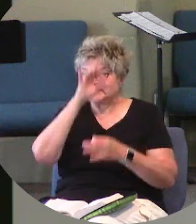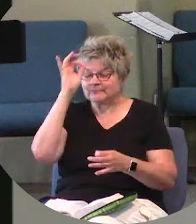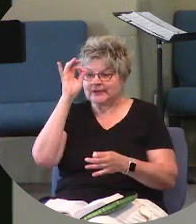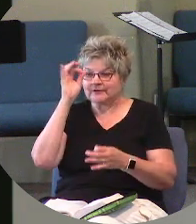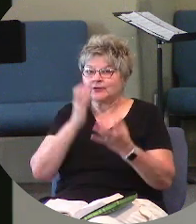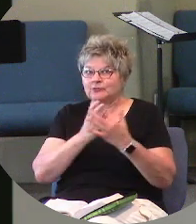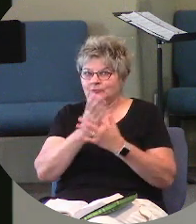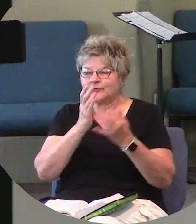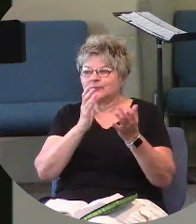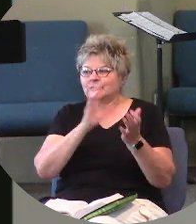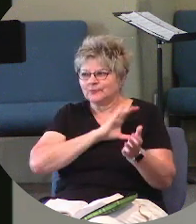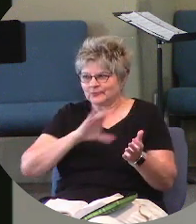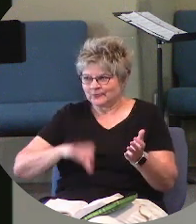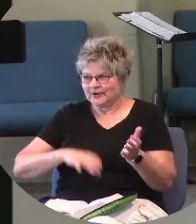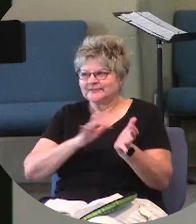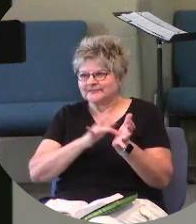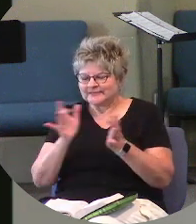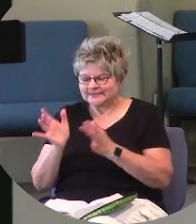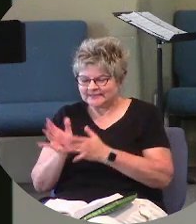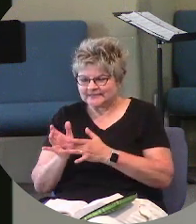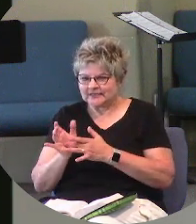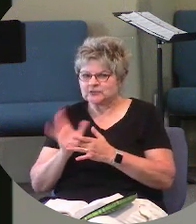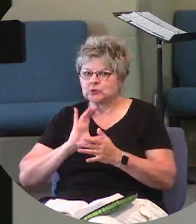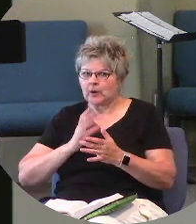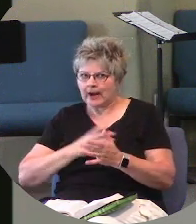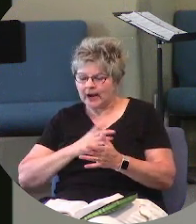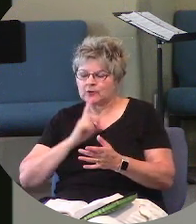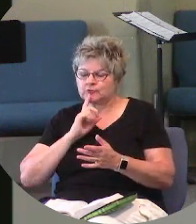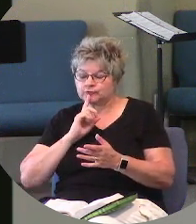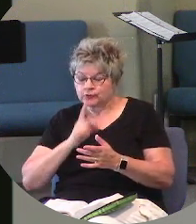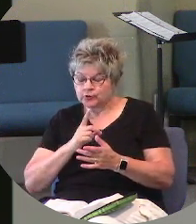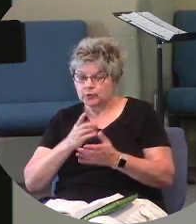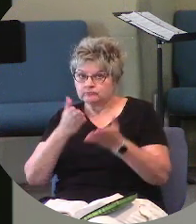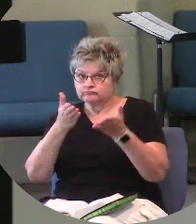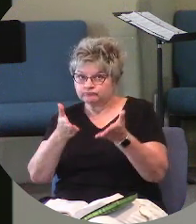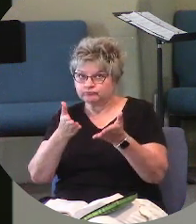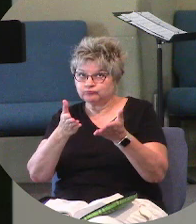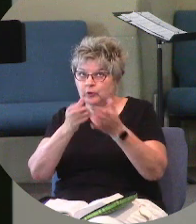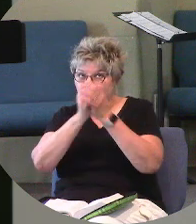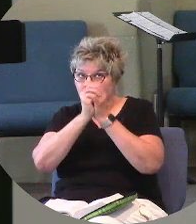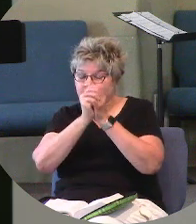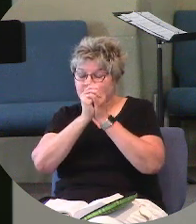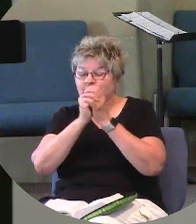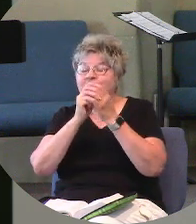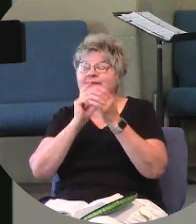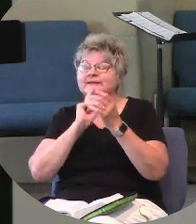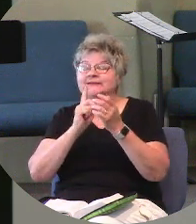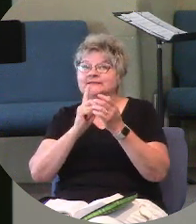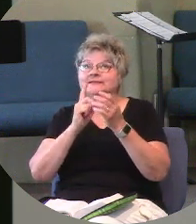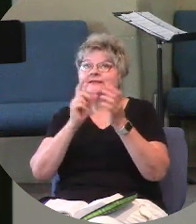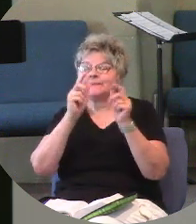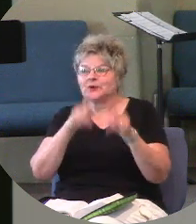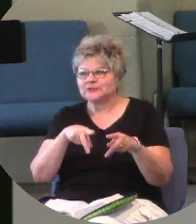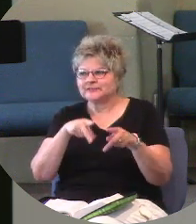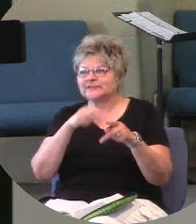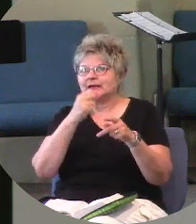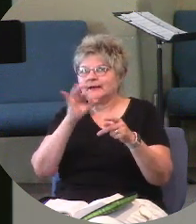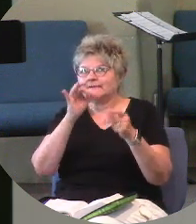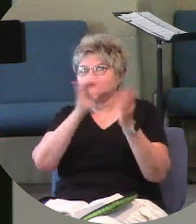Jesus. So our true object of worship is Jesus. It's the person of Jesus.